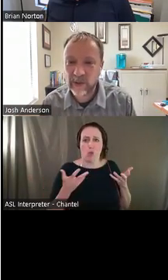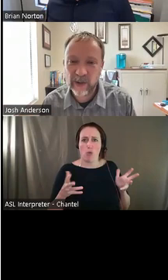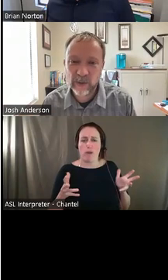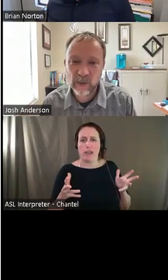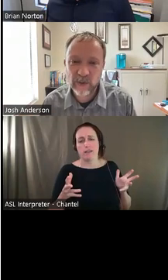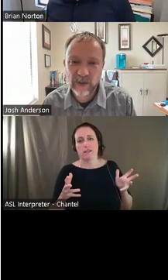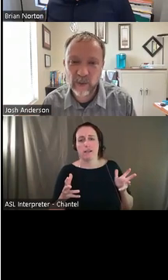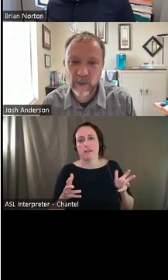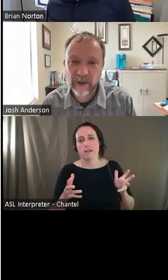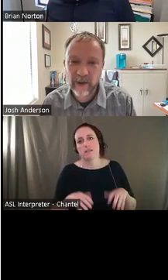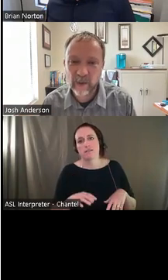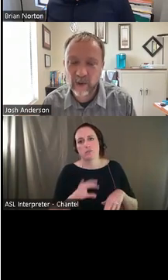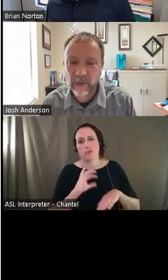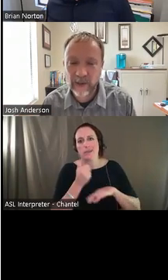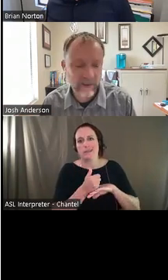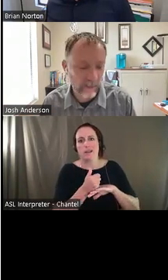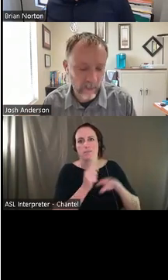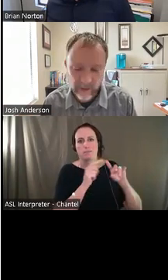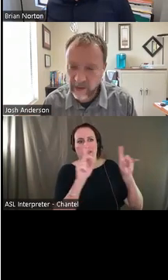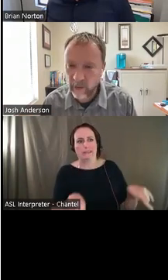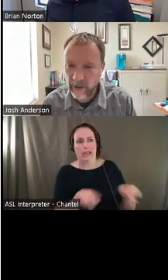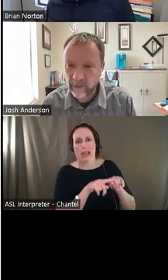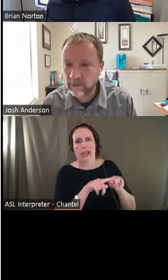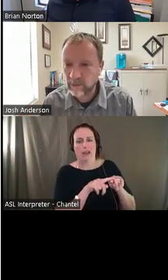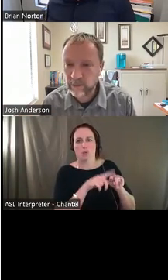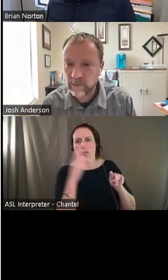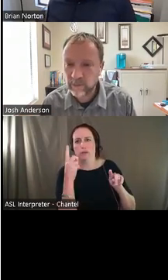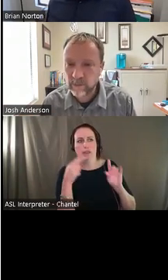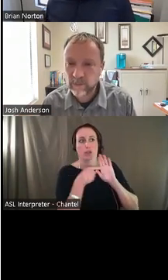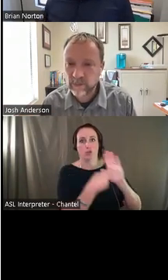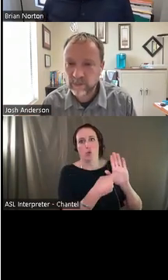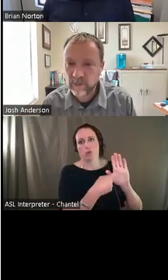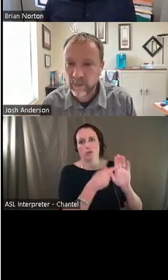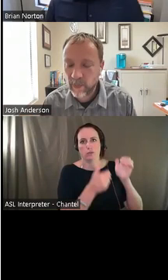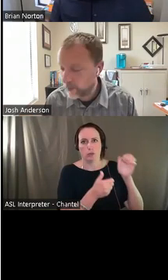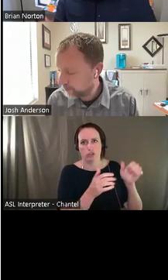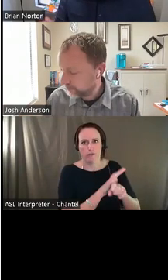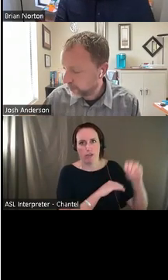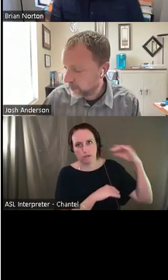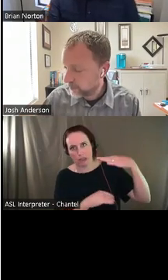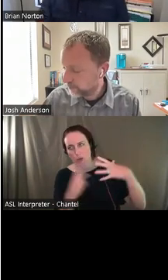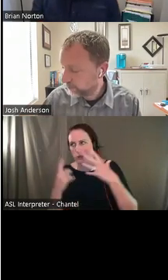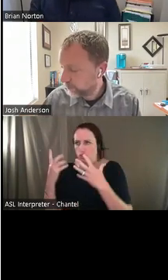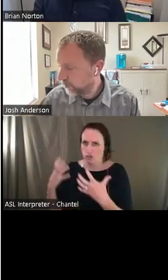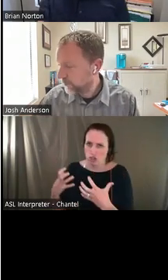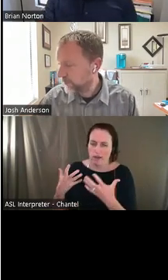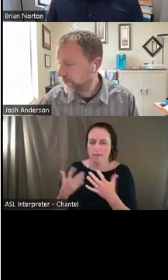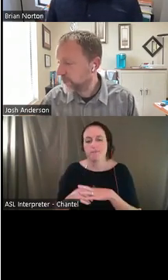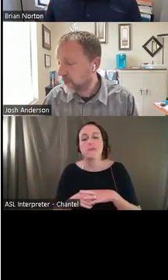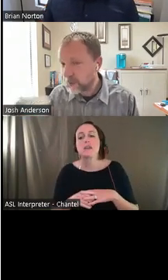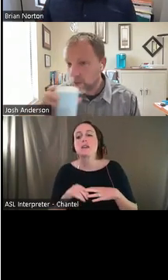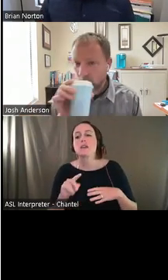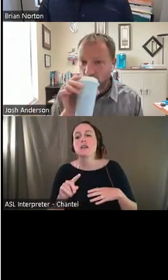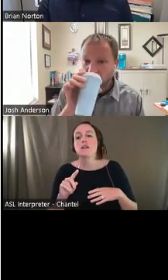easily quickly go to them as another way to kind of go along that same, that same line. A couple of other things I've seen folks mention with this